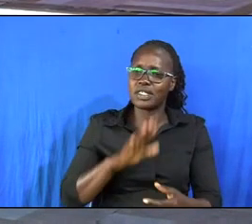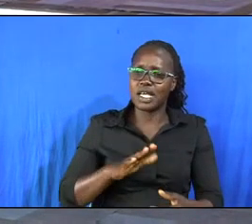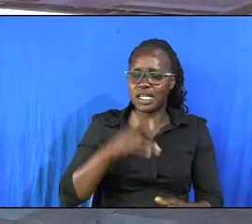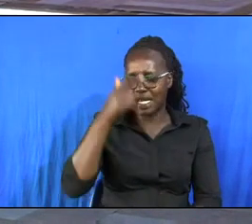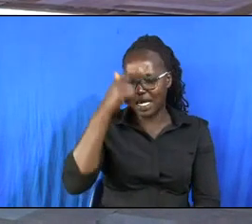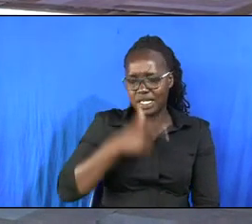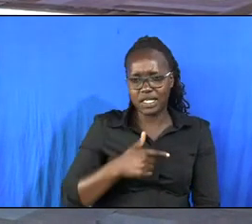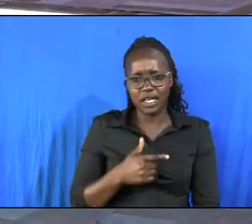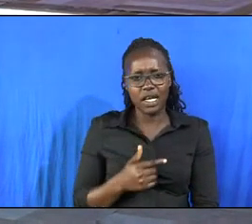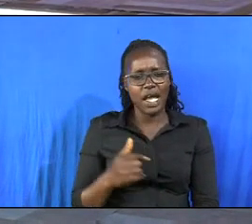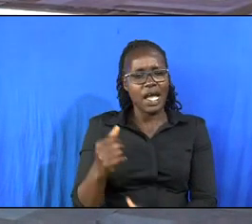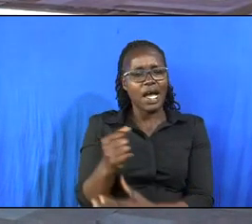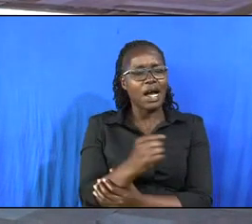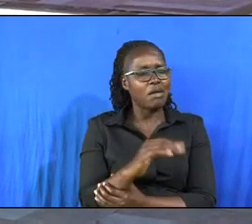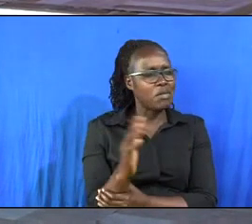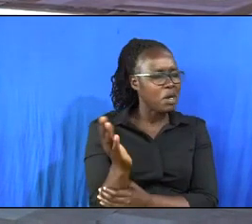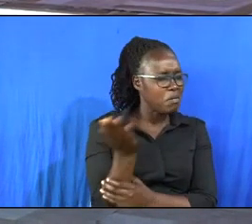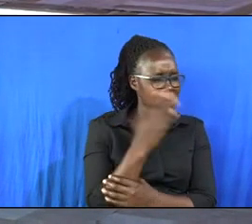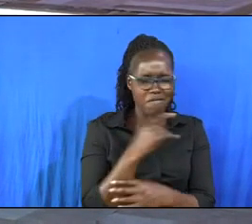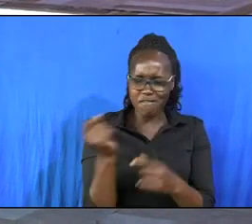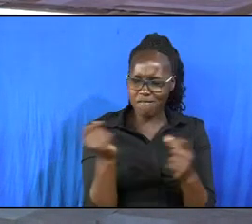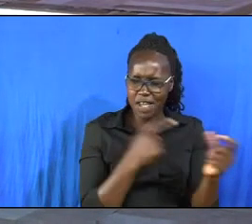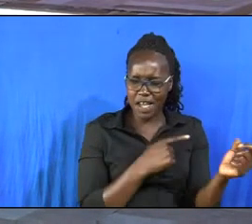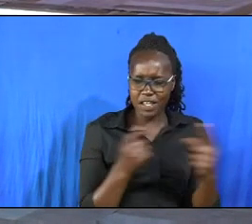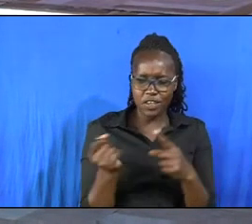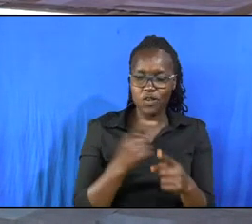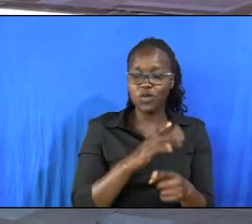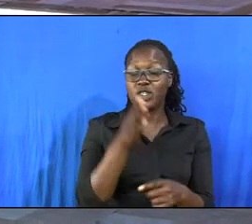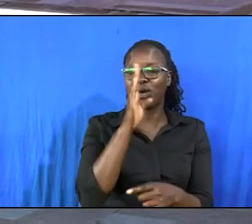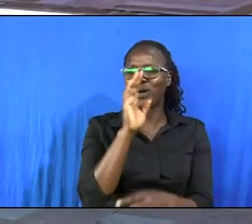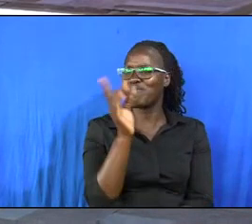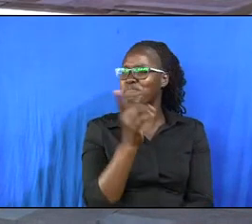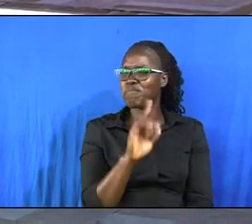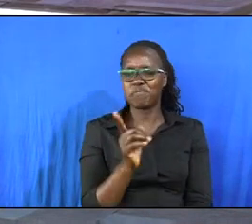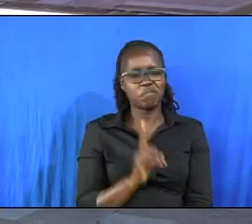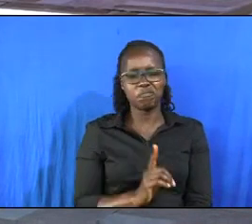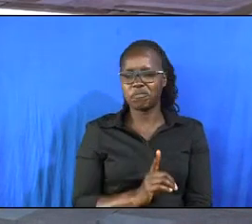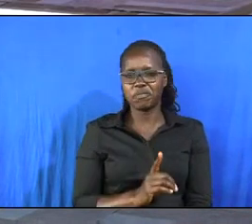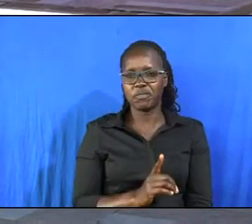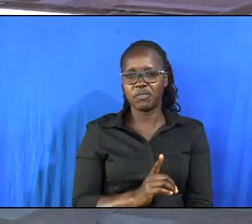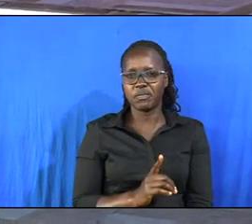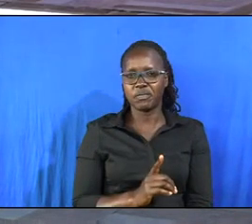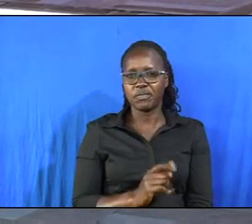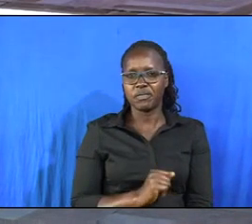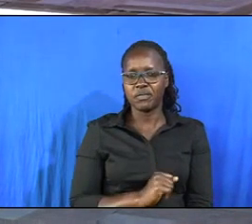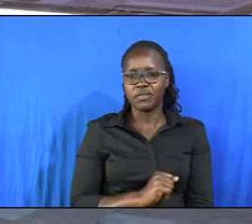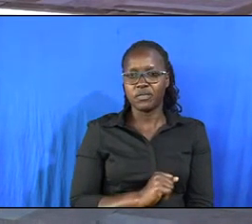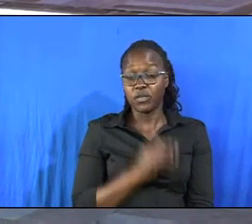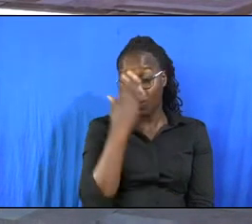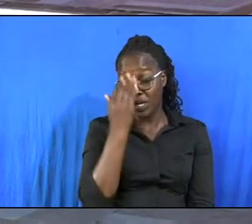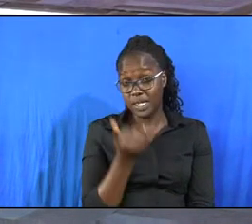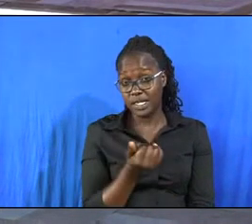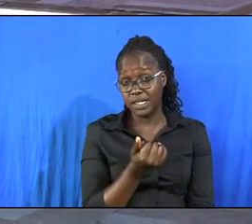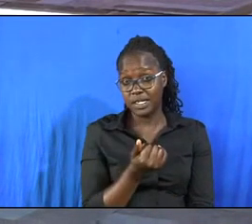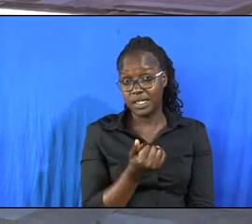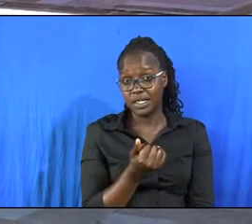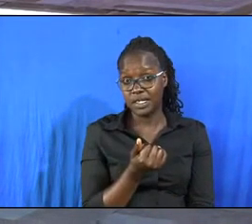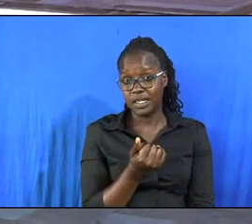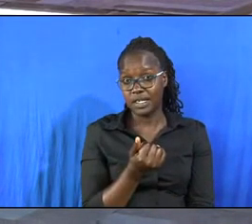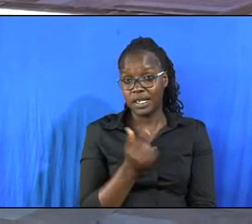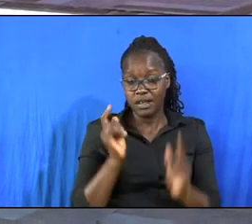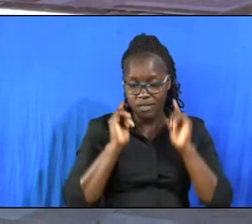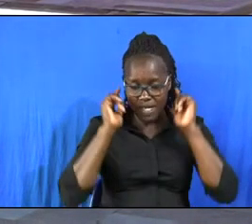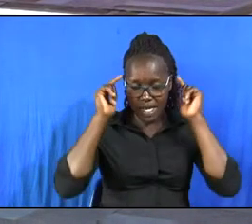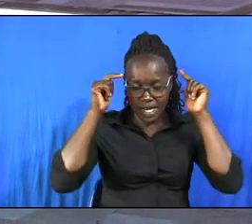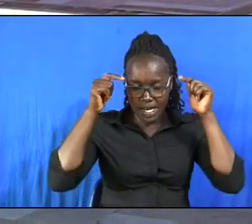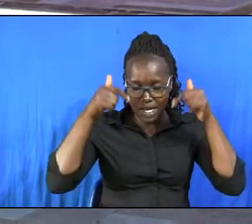abraham did not argue with god he did not argue with god because of